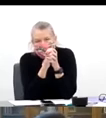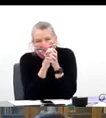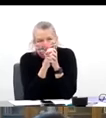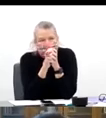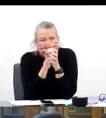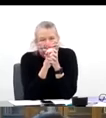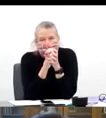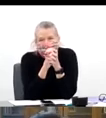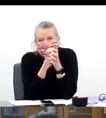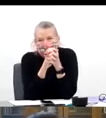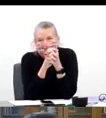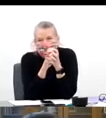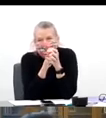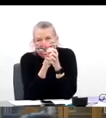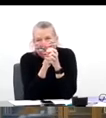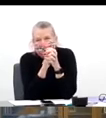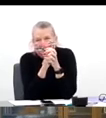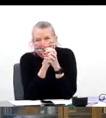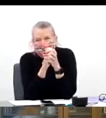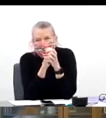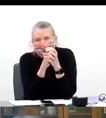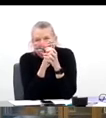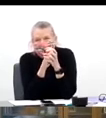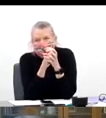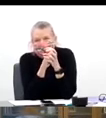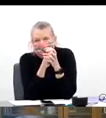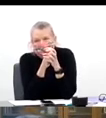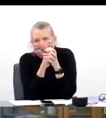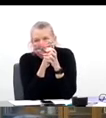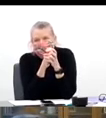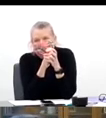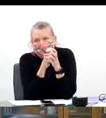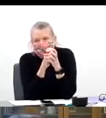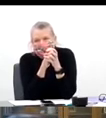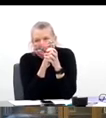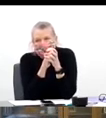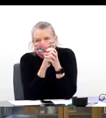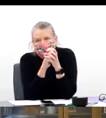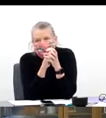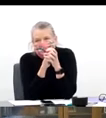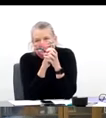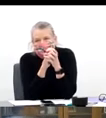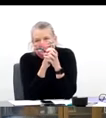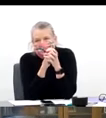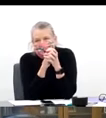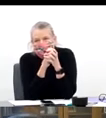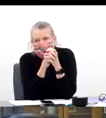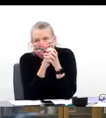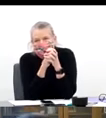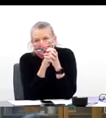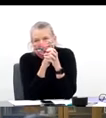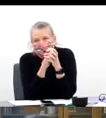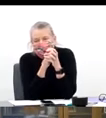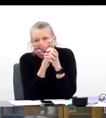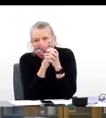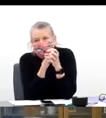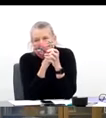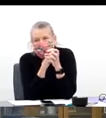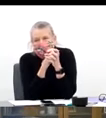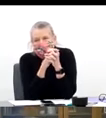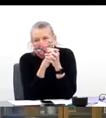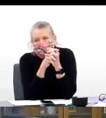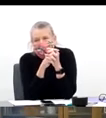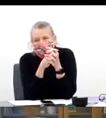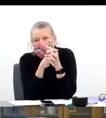they've done, uh, baptisms on main street in one of our small towns in West Virginia. We've had fairs, we've